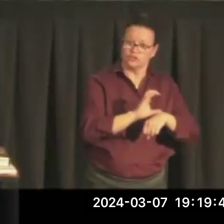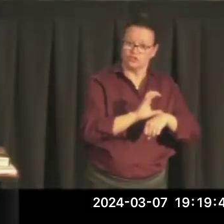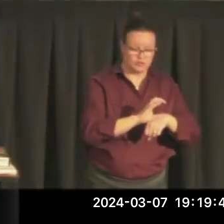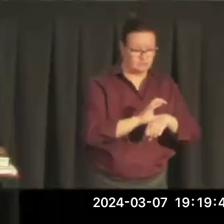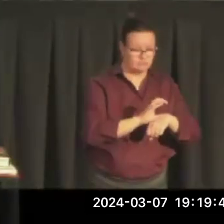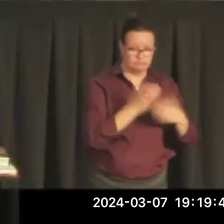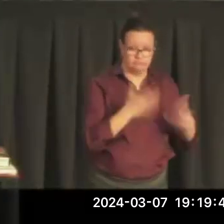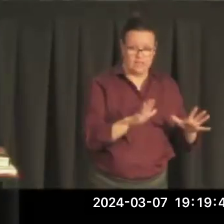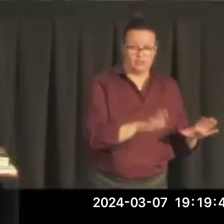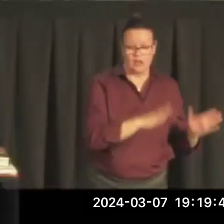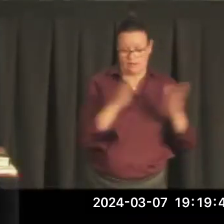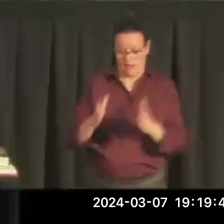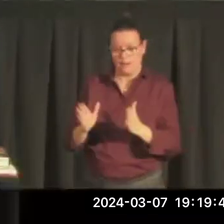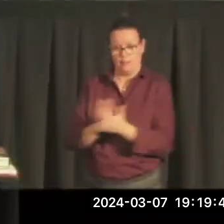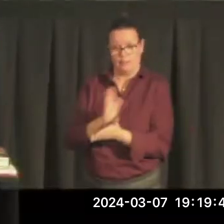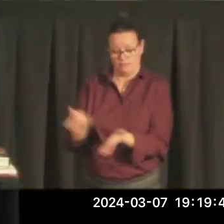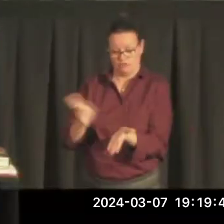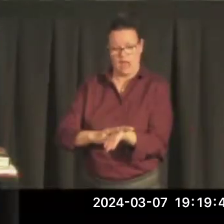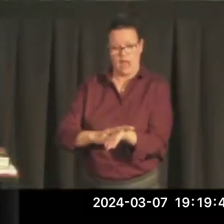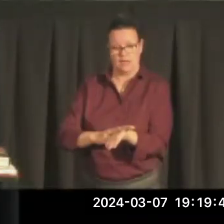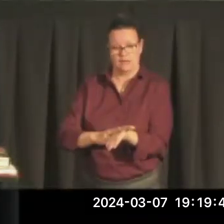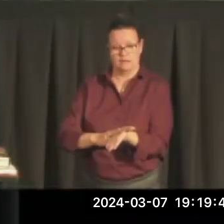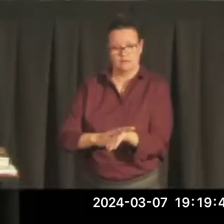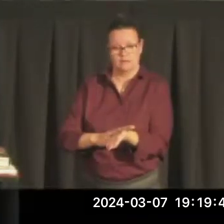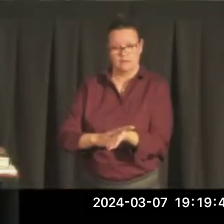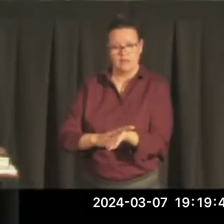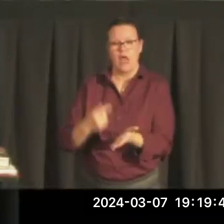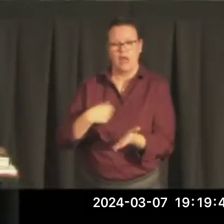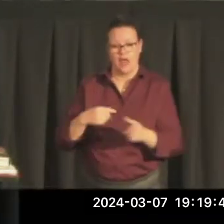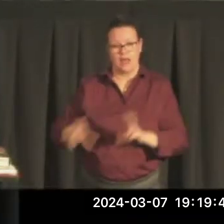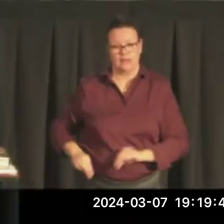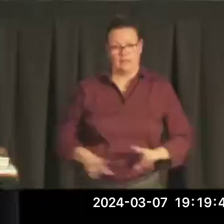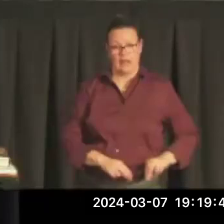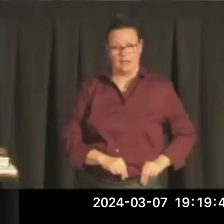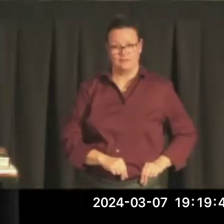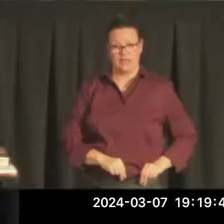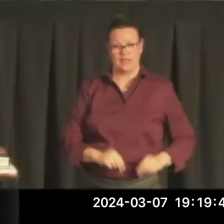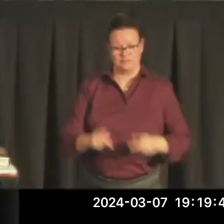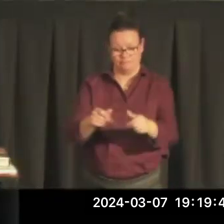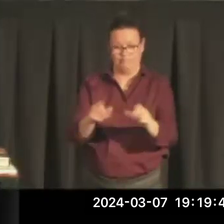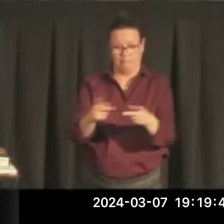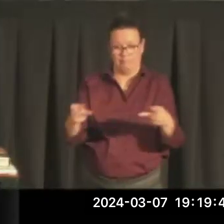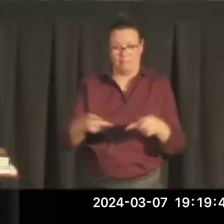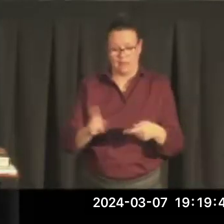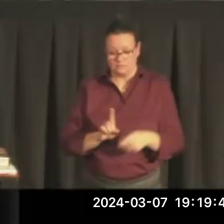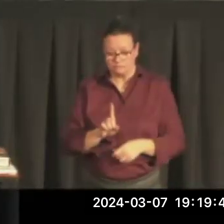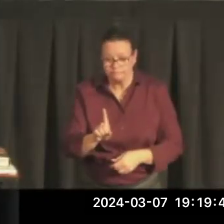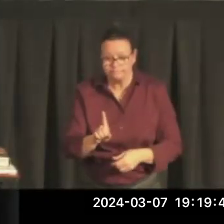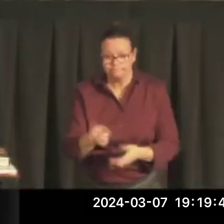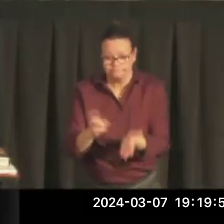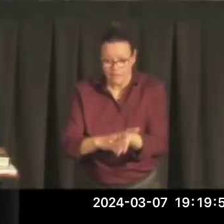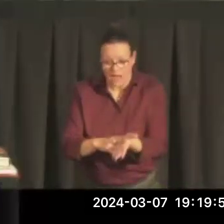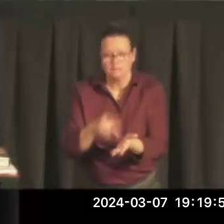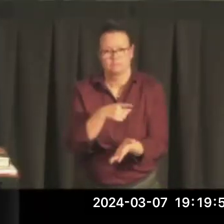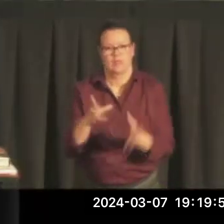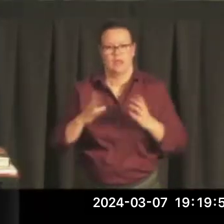Finally, I went to a Navy recruiting station and they accepted me. It was a war, incidentally, in which Japan